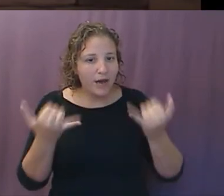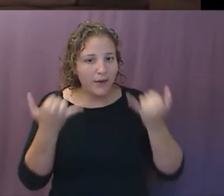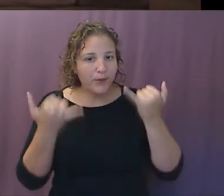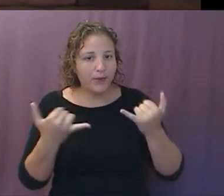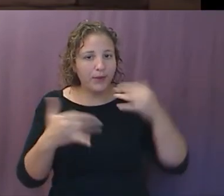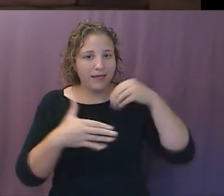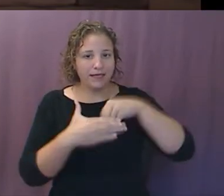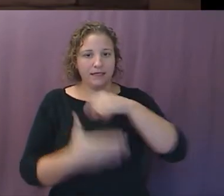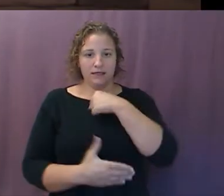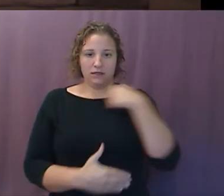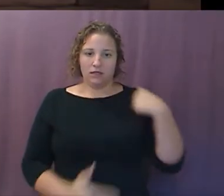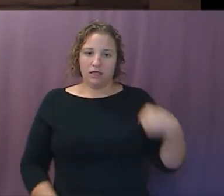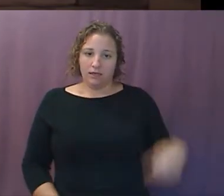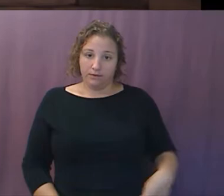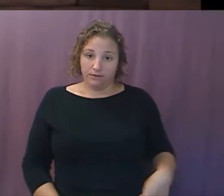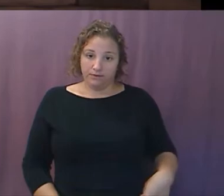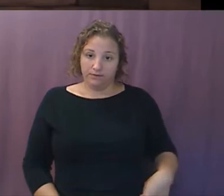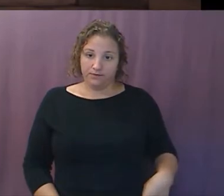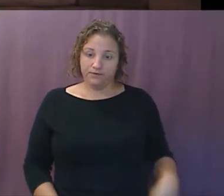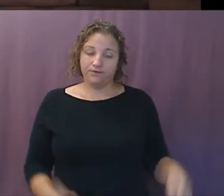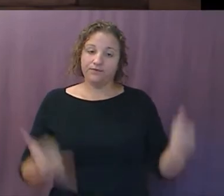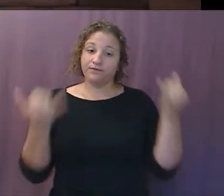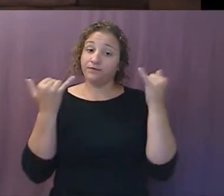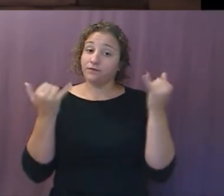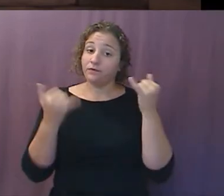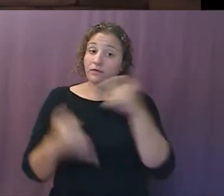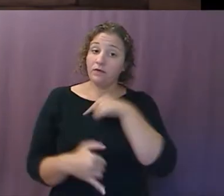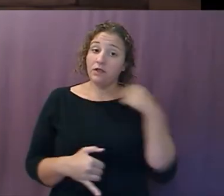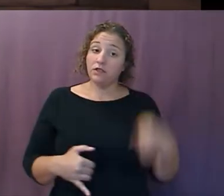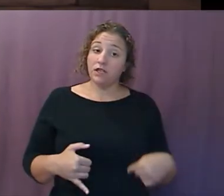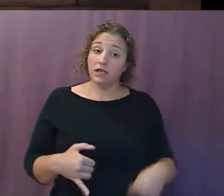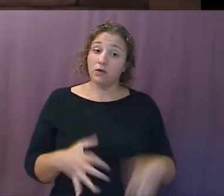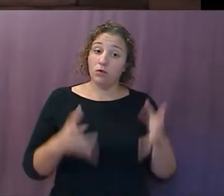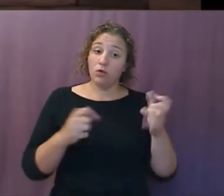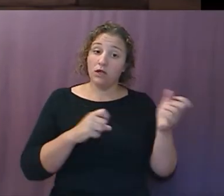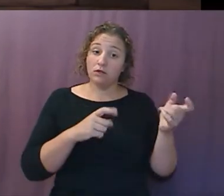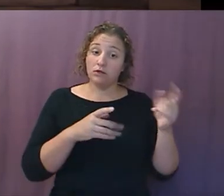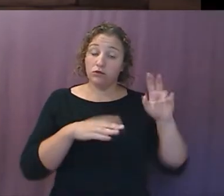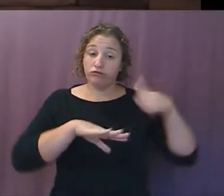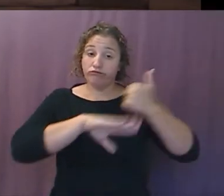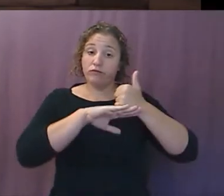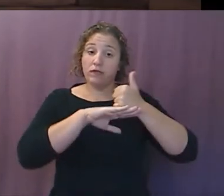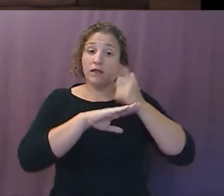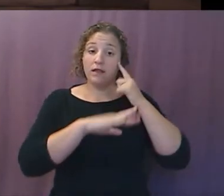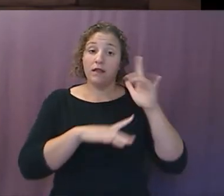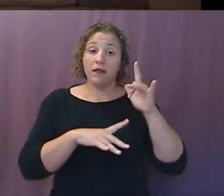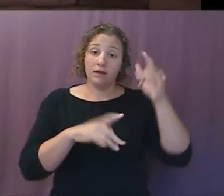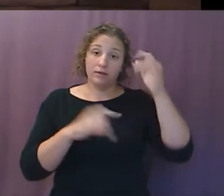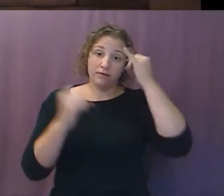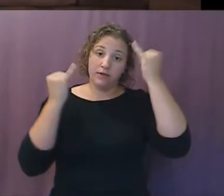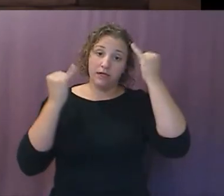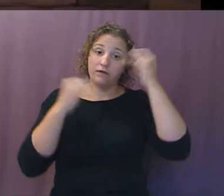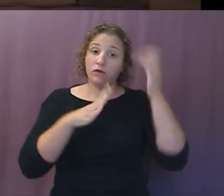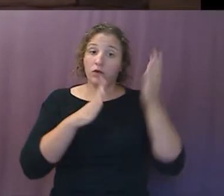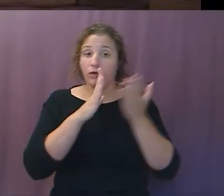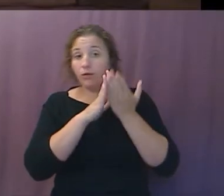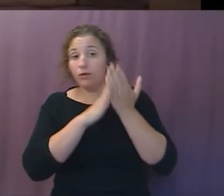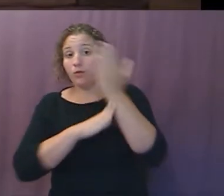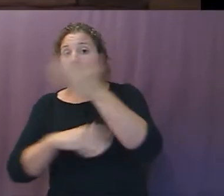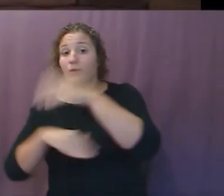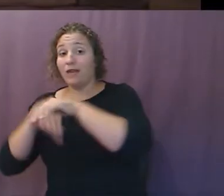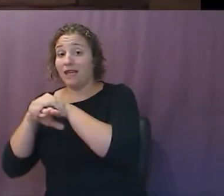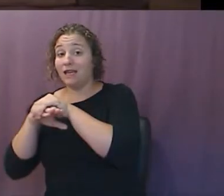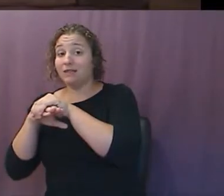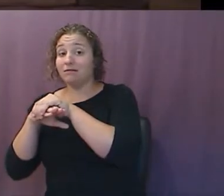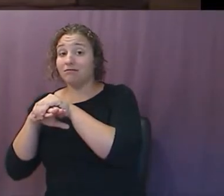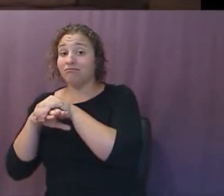And meanwhile, China wants to bring their Belt and Road Initiative all the way through the west to the very coasts of England and Scotland. I wonder what else